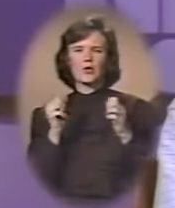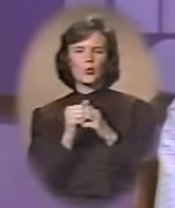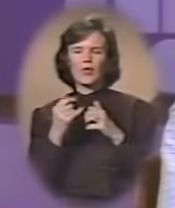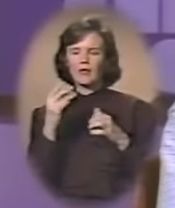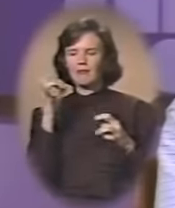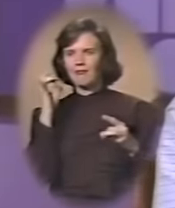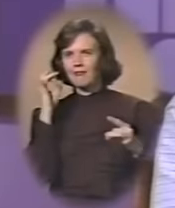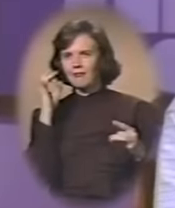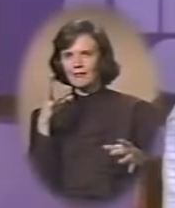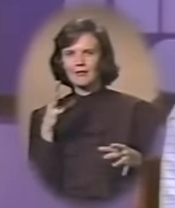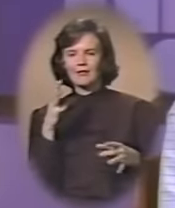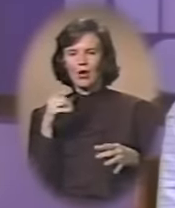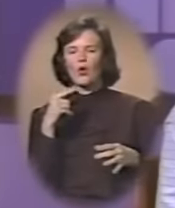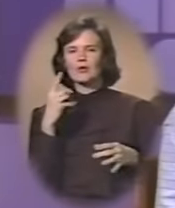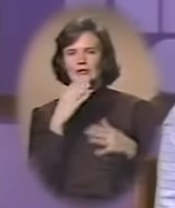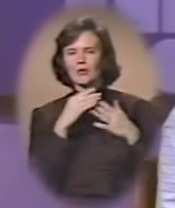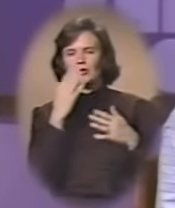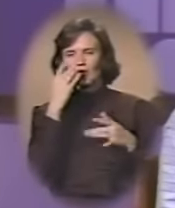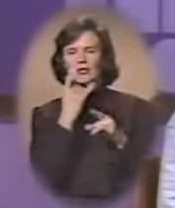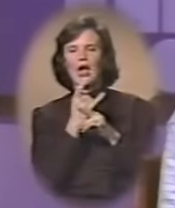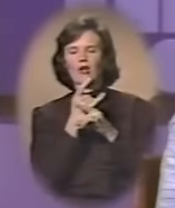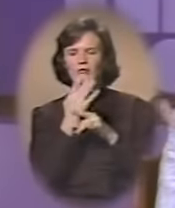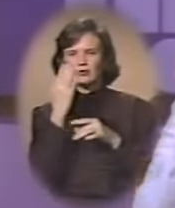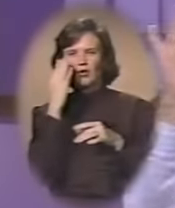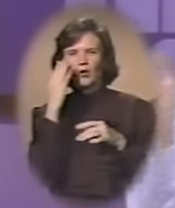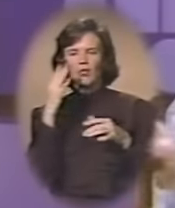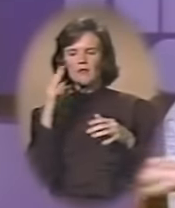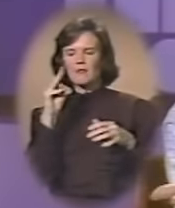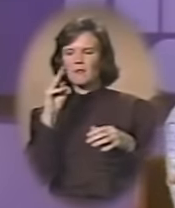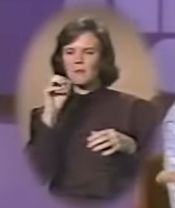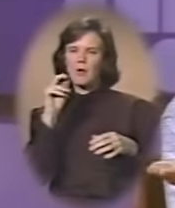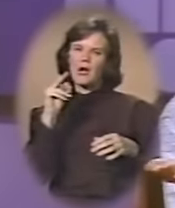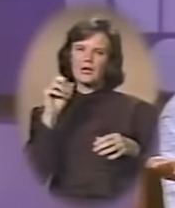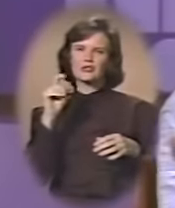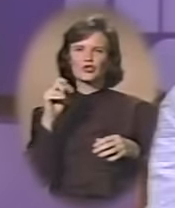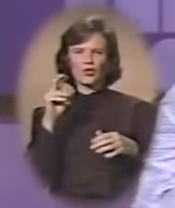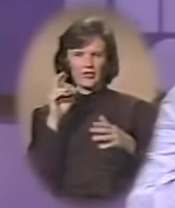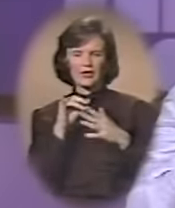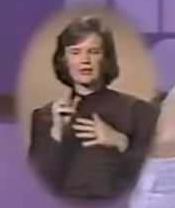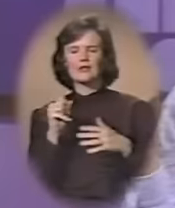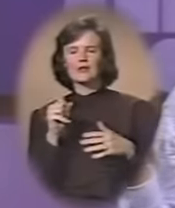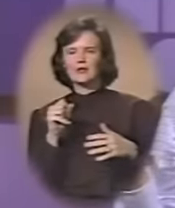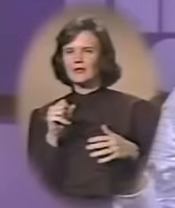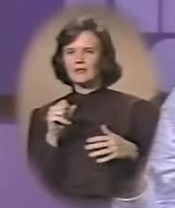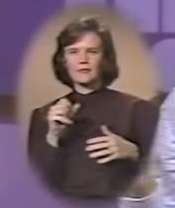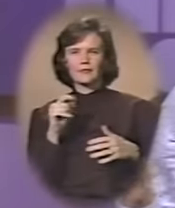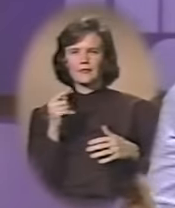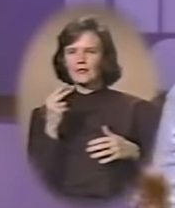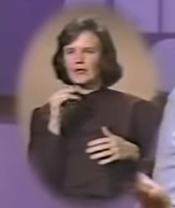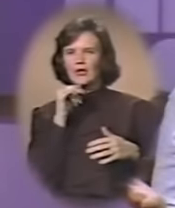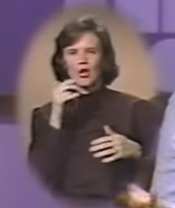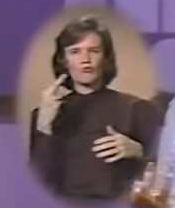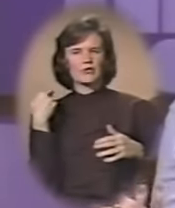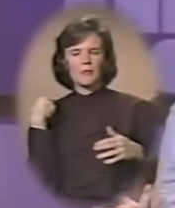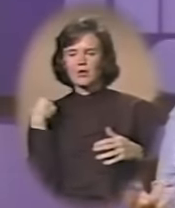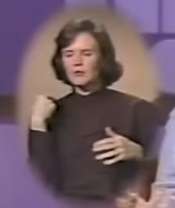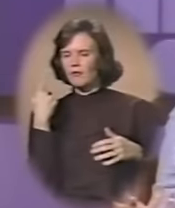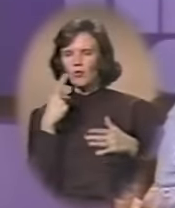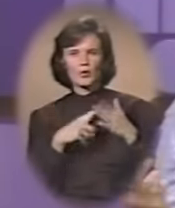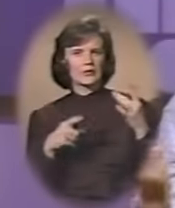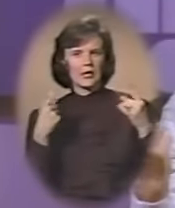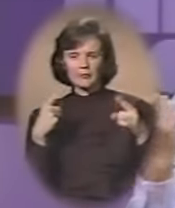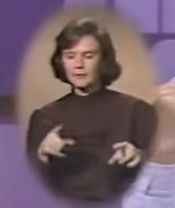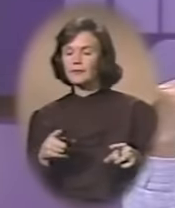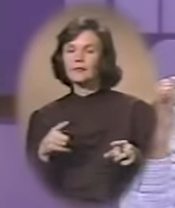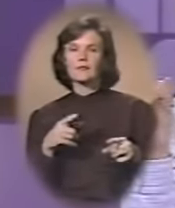you've ever seen. And only someone who knows alcohol knows the monster that that is because they're not responsible for what's